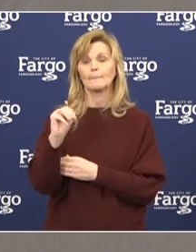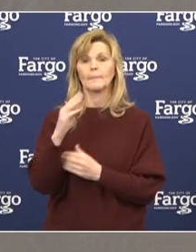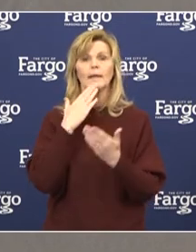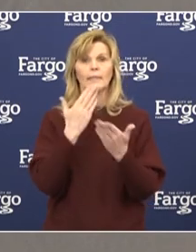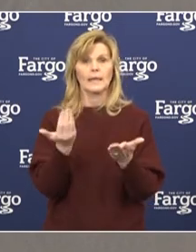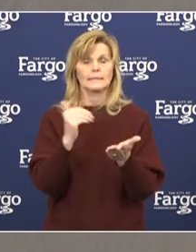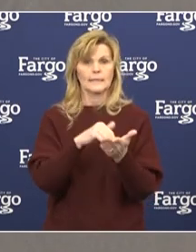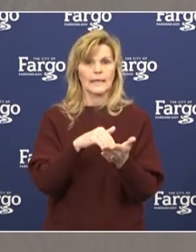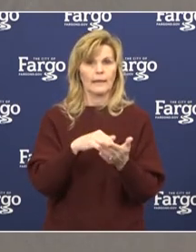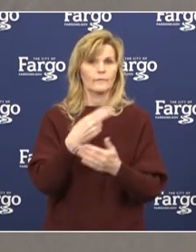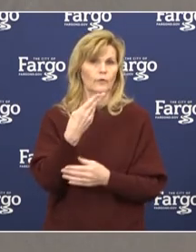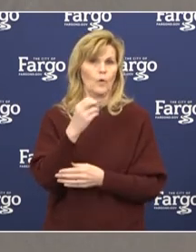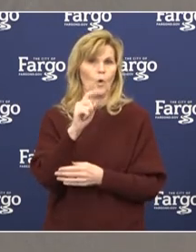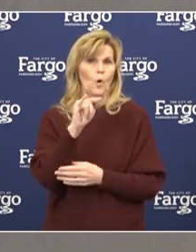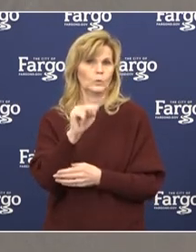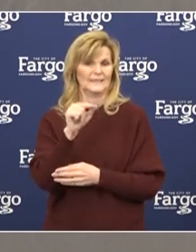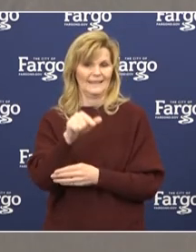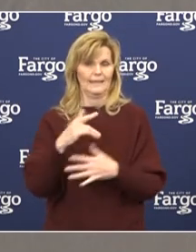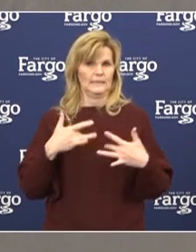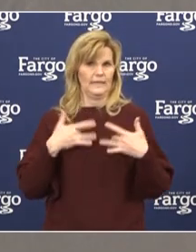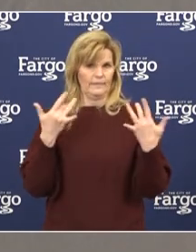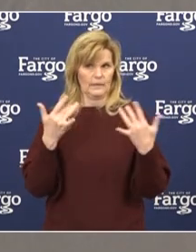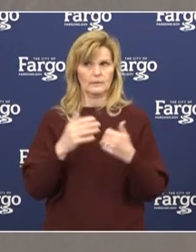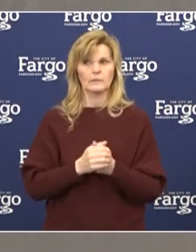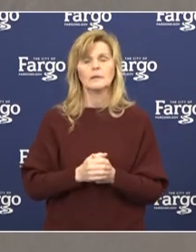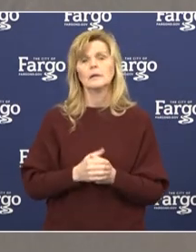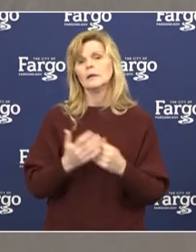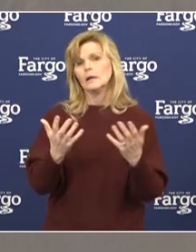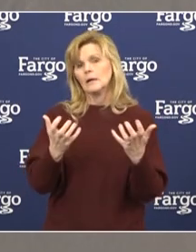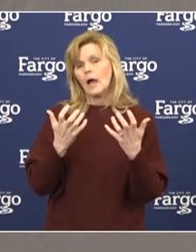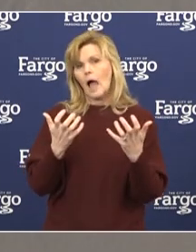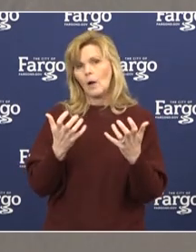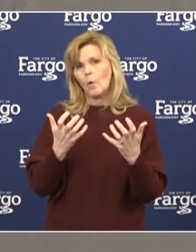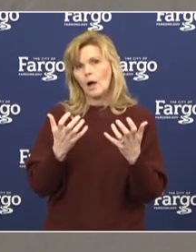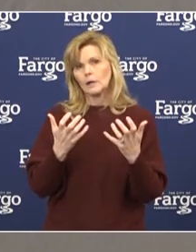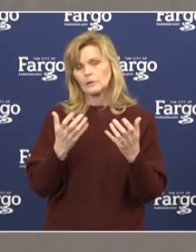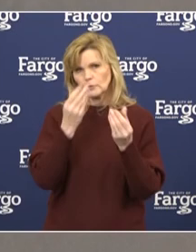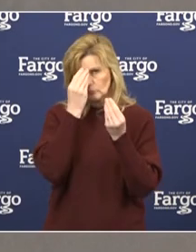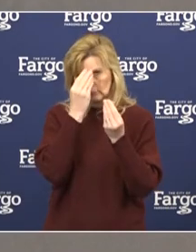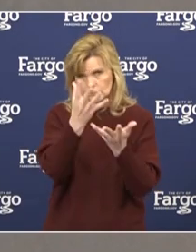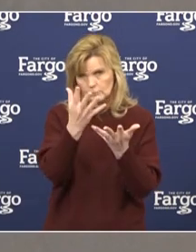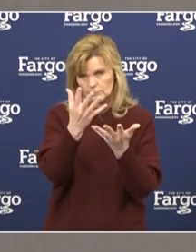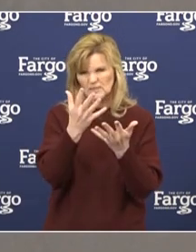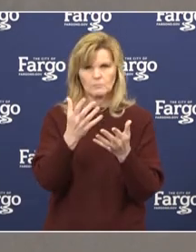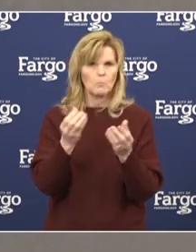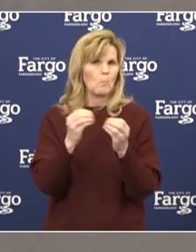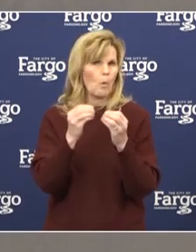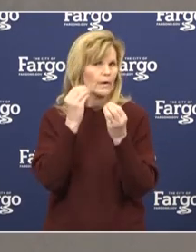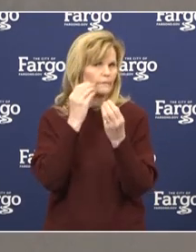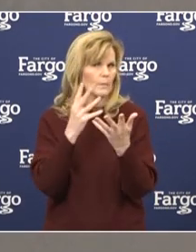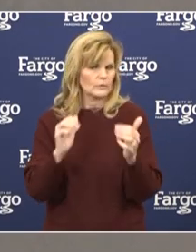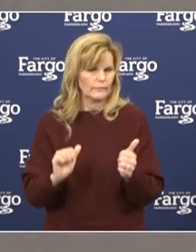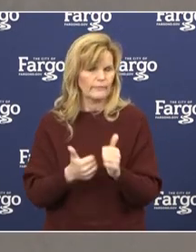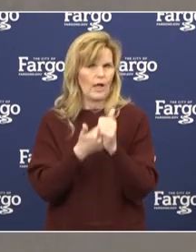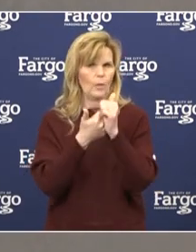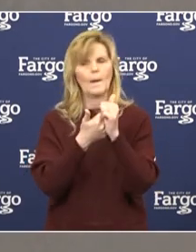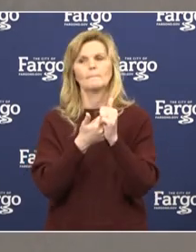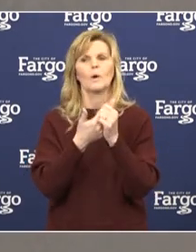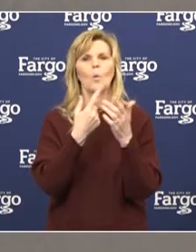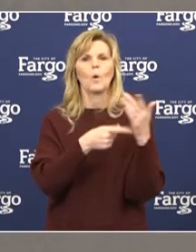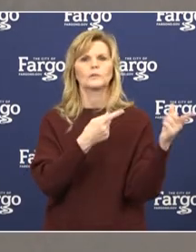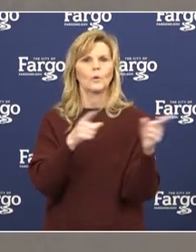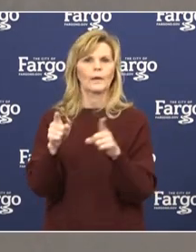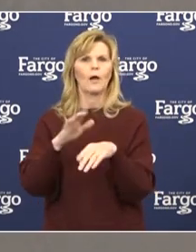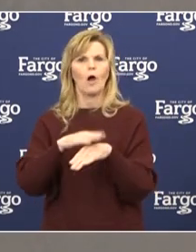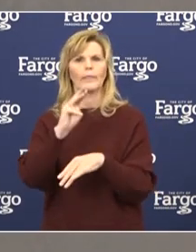for hosting this event. I wanted to give some brief follow-up here regarding what's going on